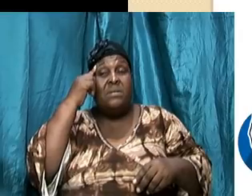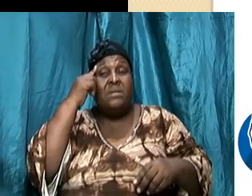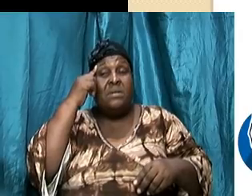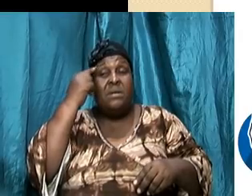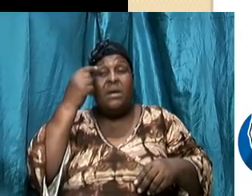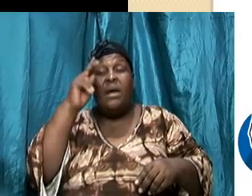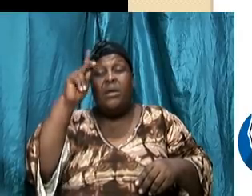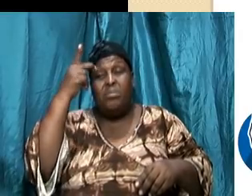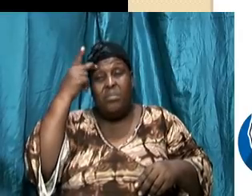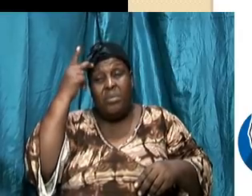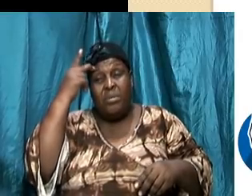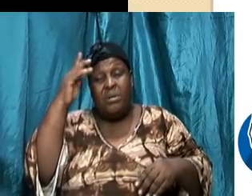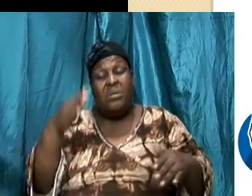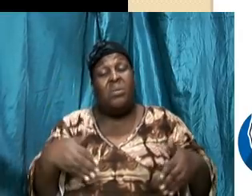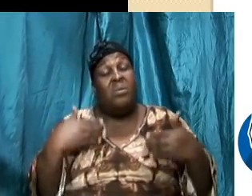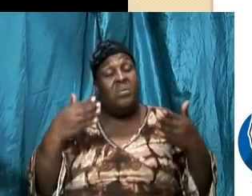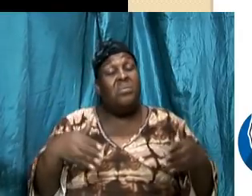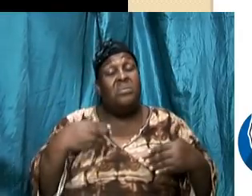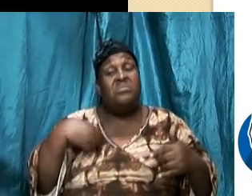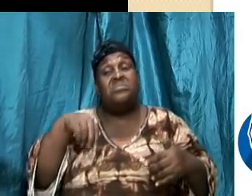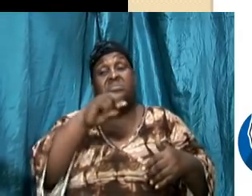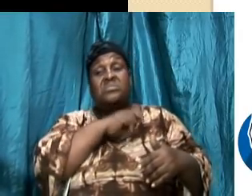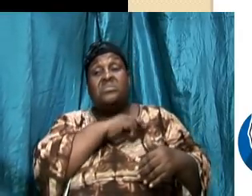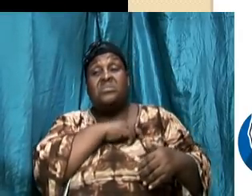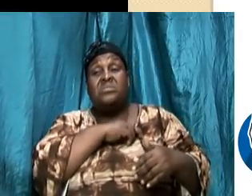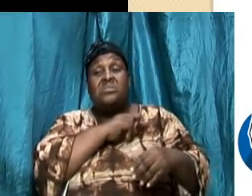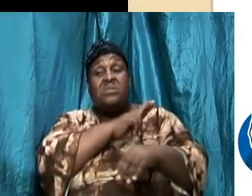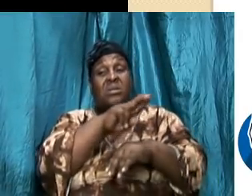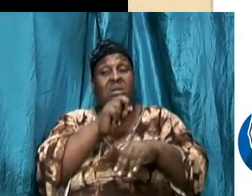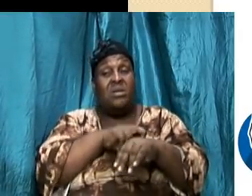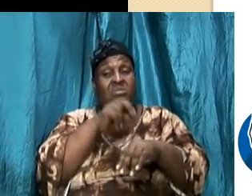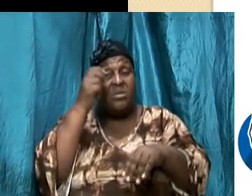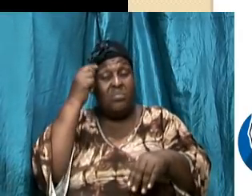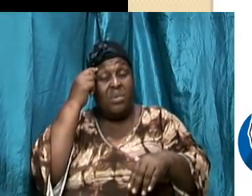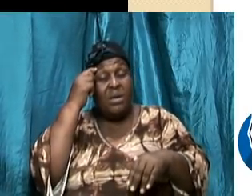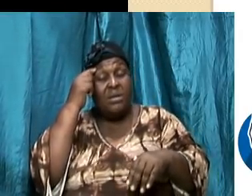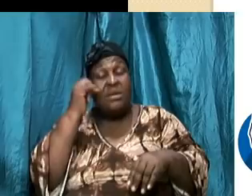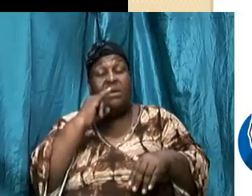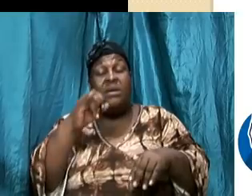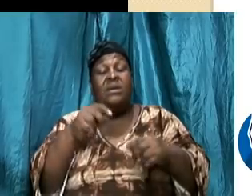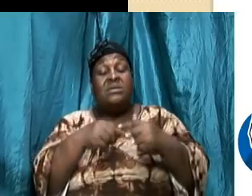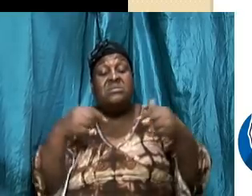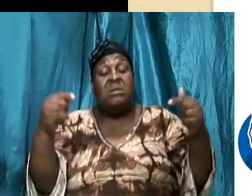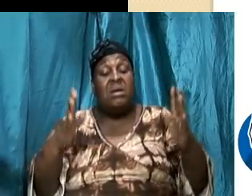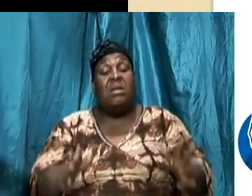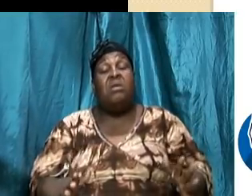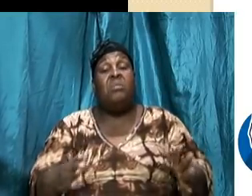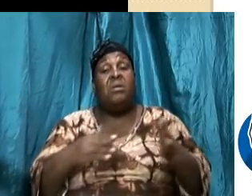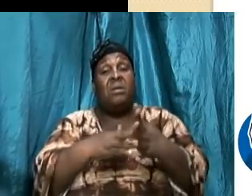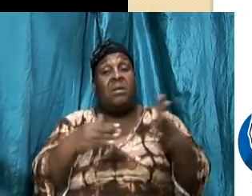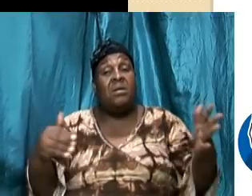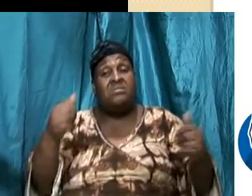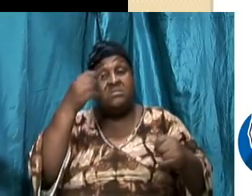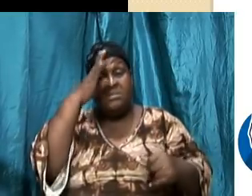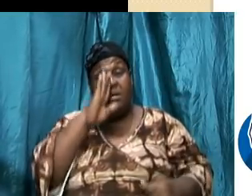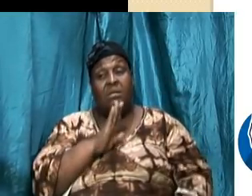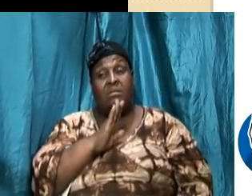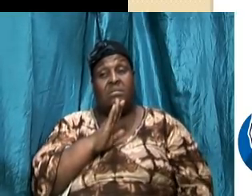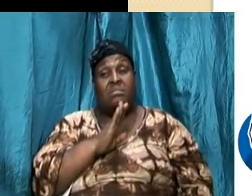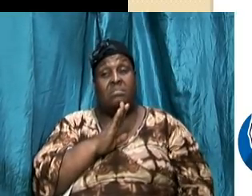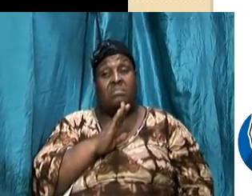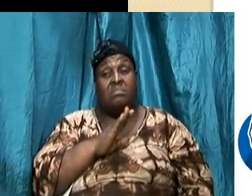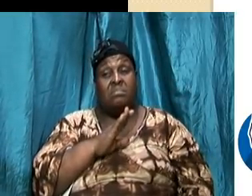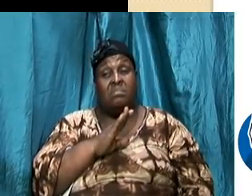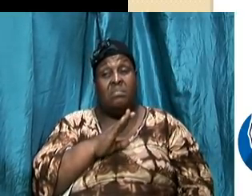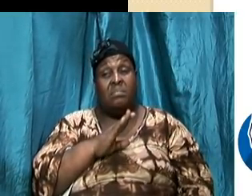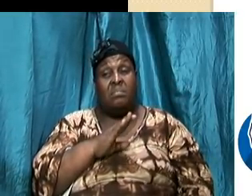starts out and I want us to see that the mind the natural mind is enmity against God alright